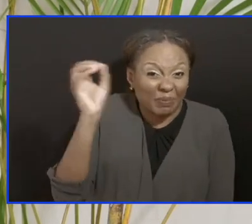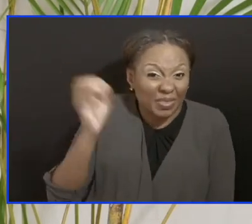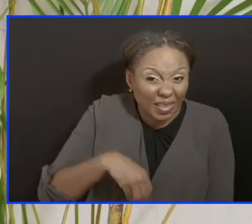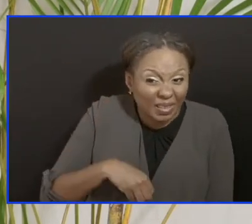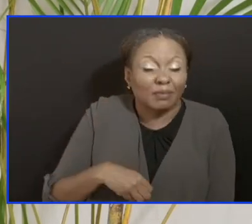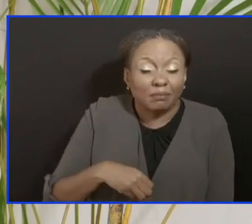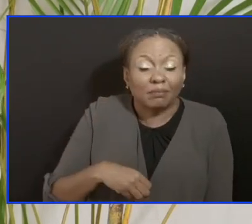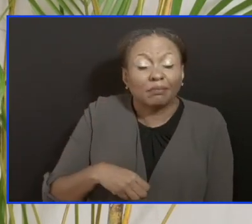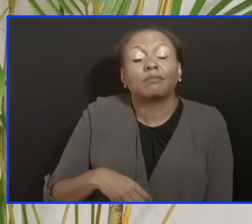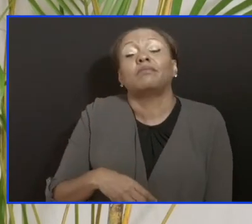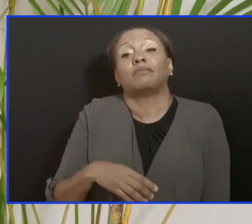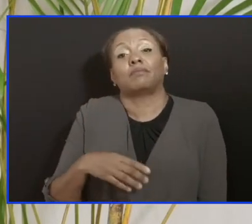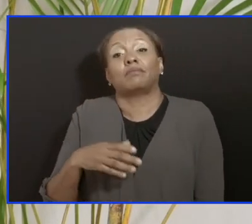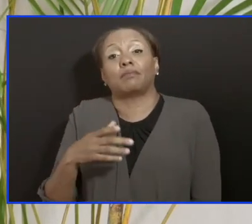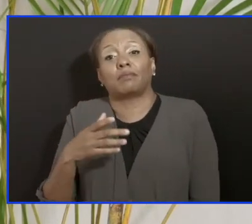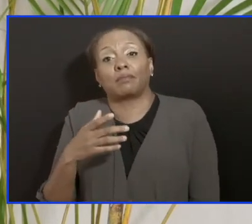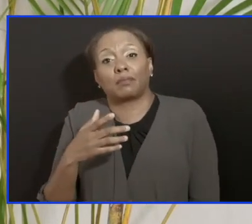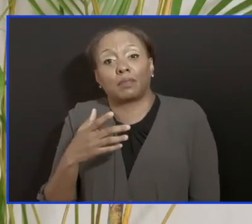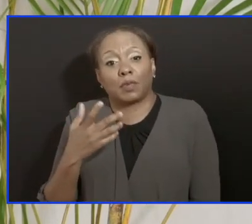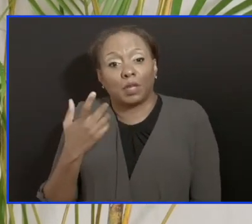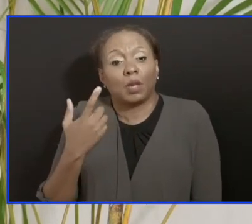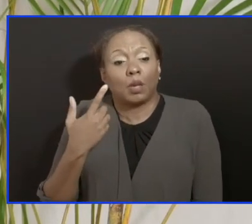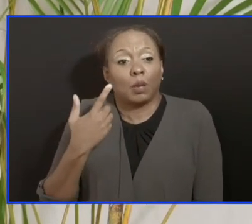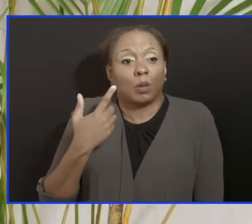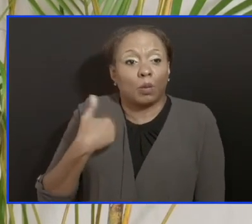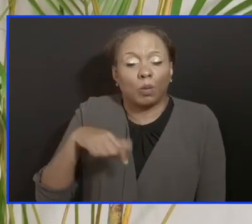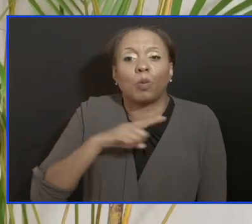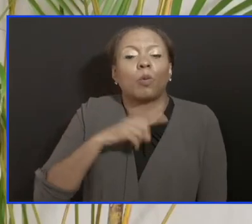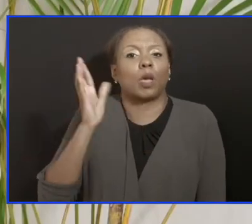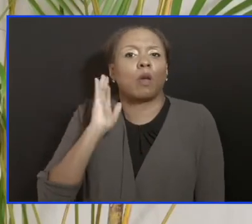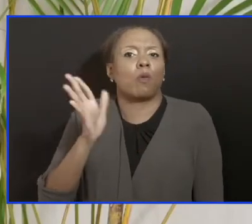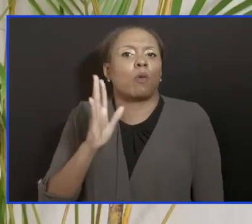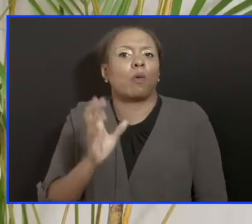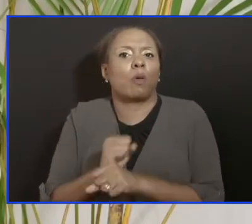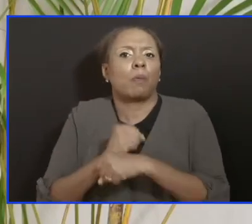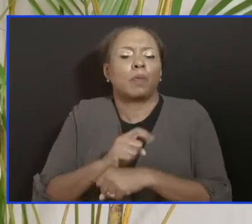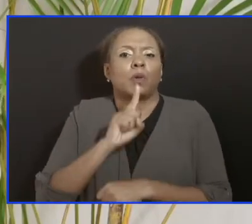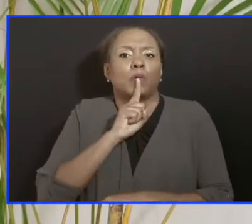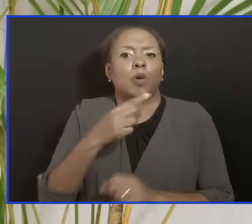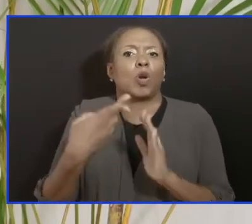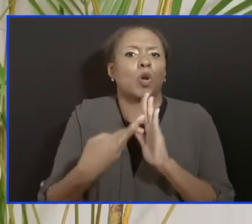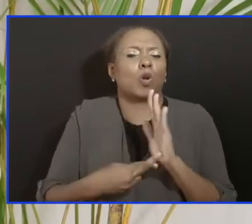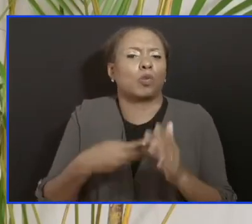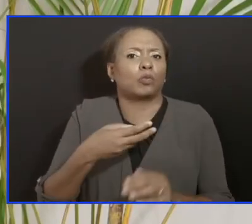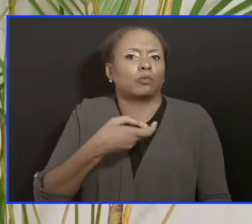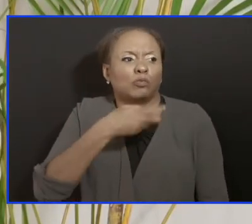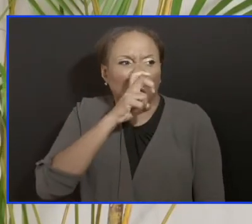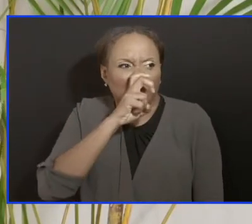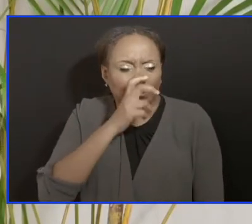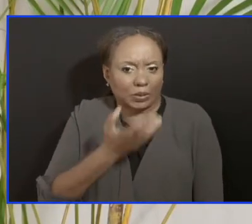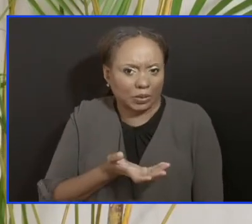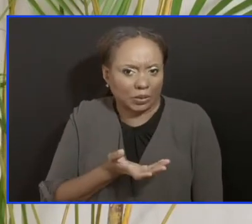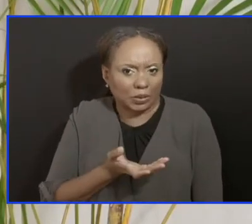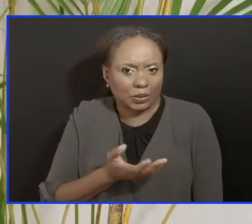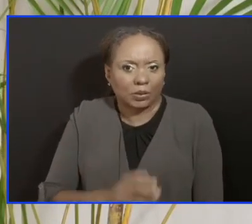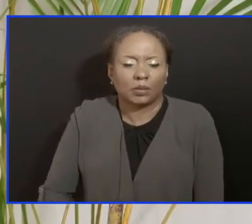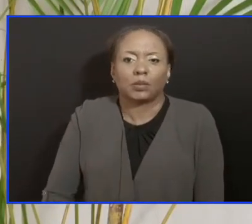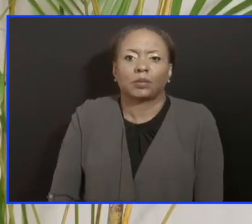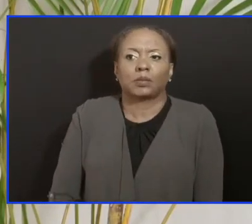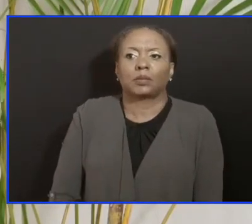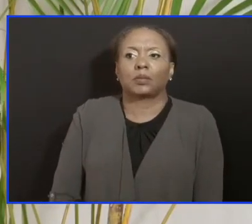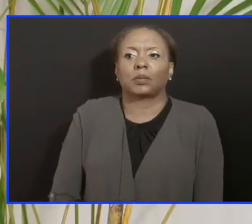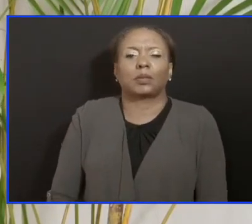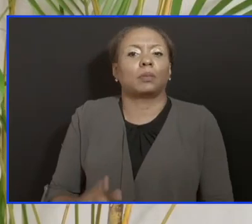generally are expected and encouraged to tighten protocols. Ten percent. For the last